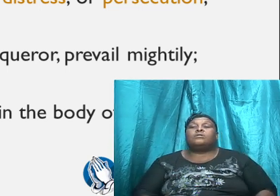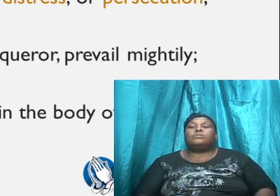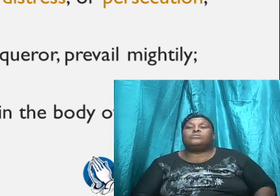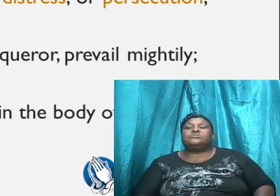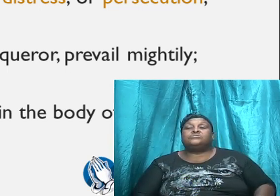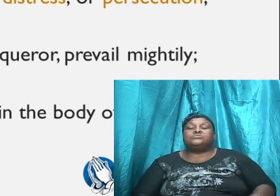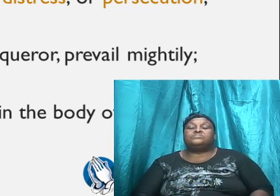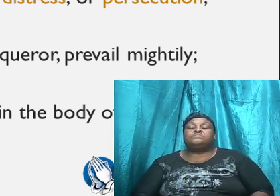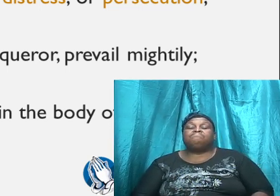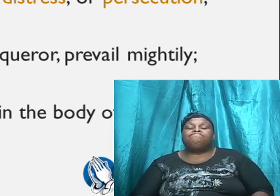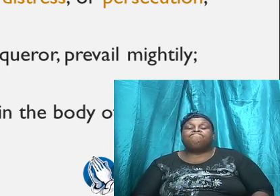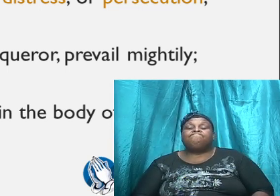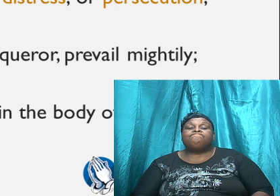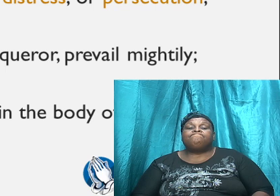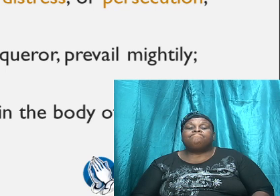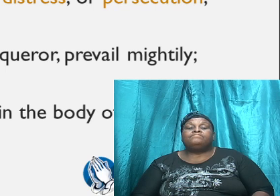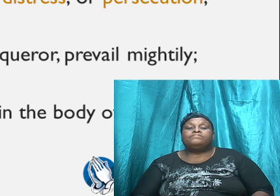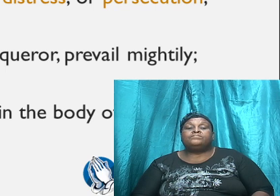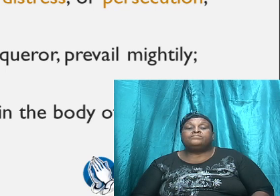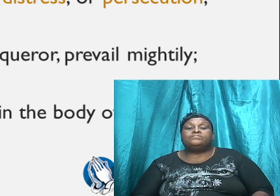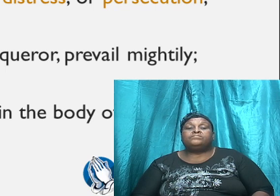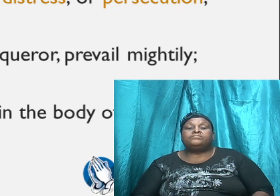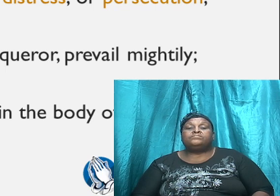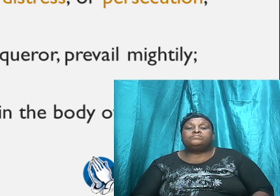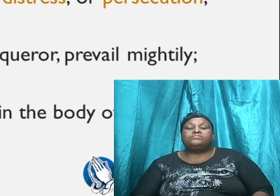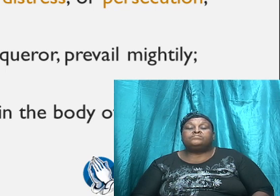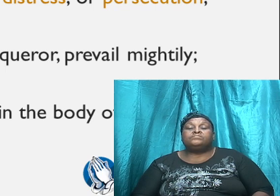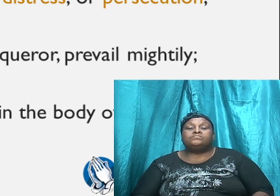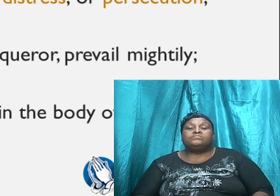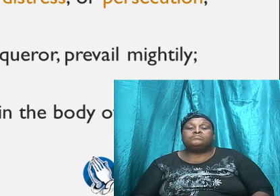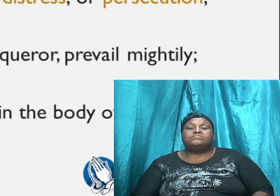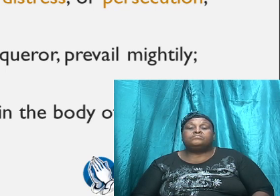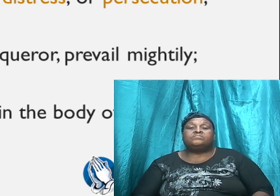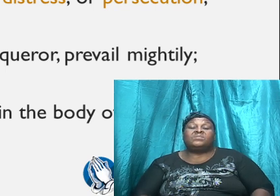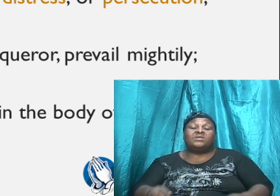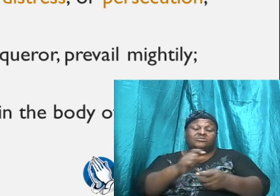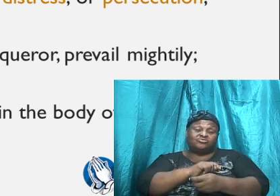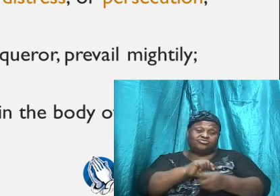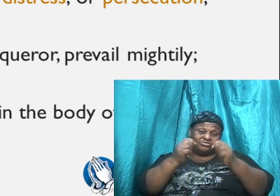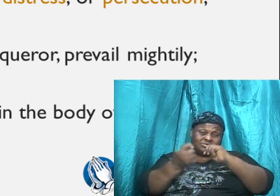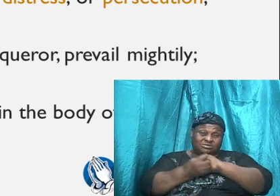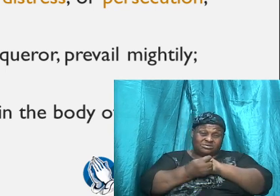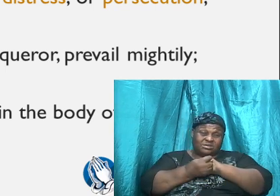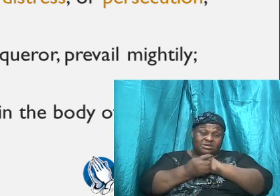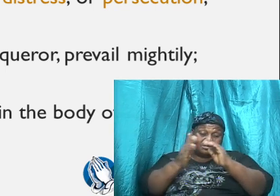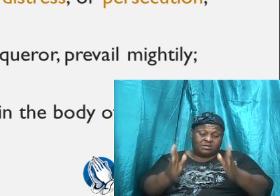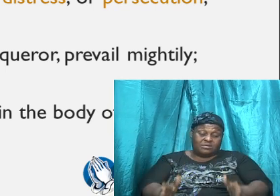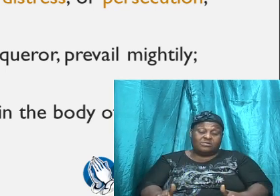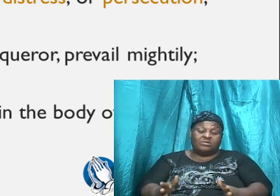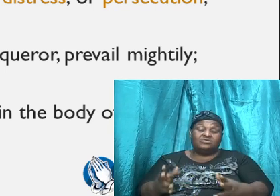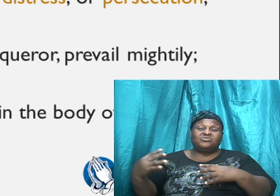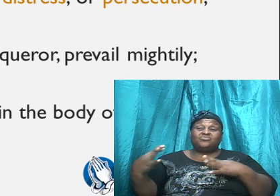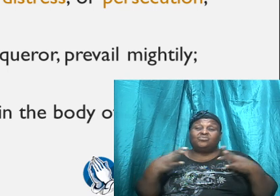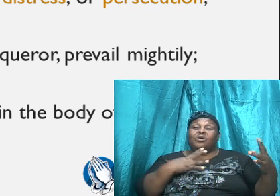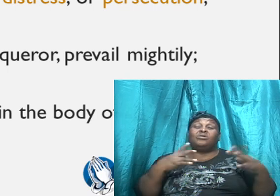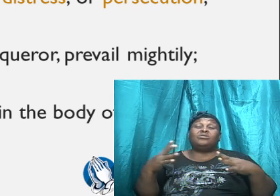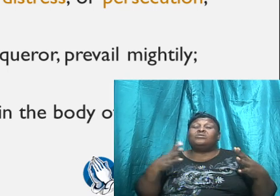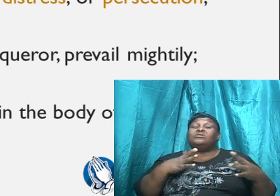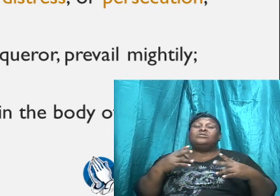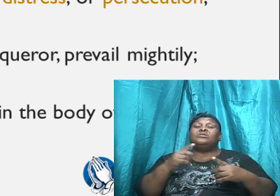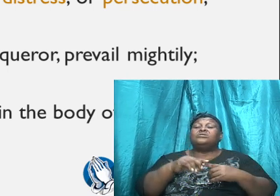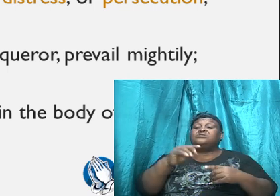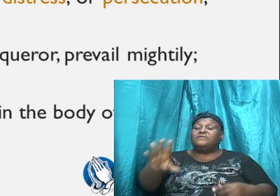conquerors, apparently the translators struggled to find